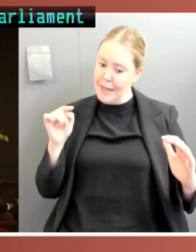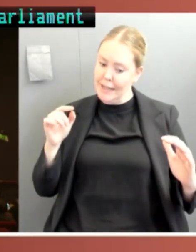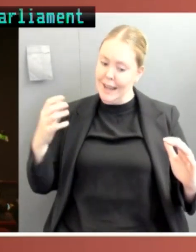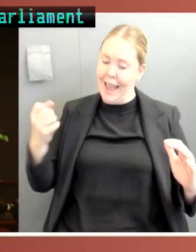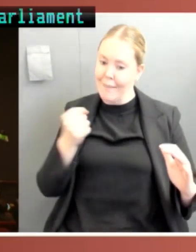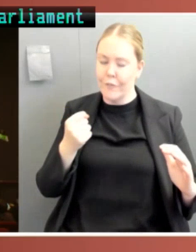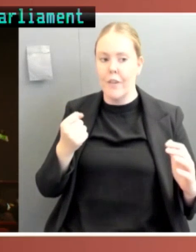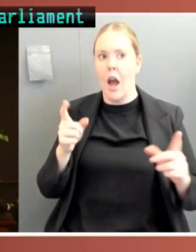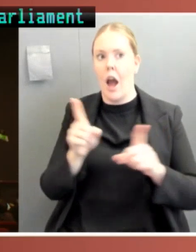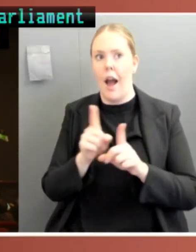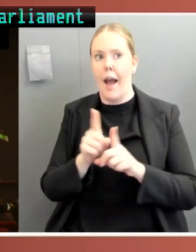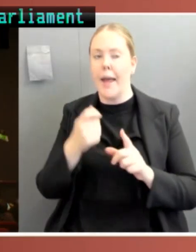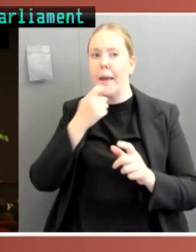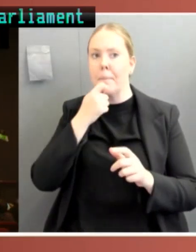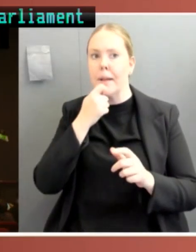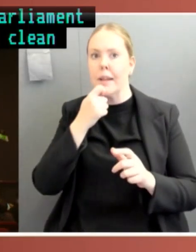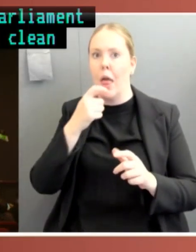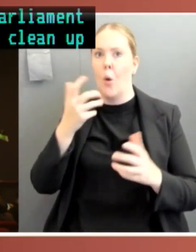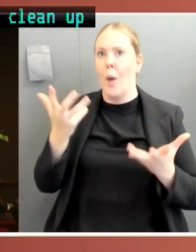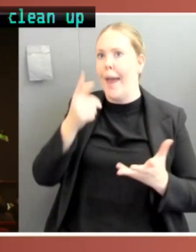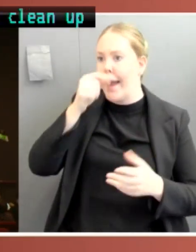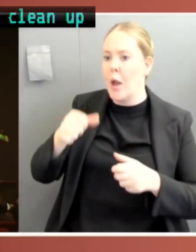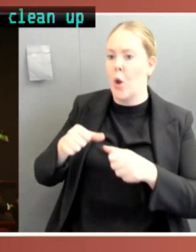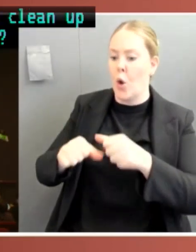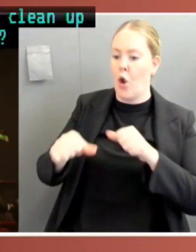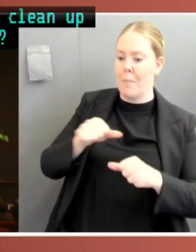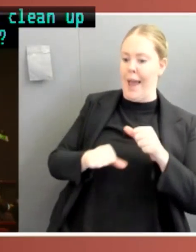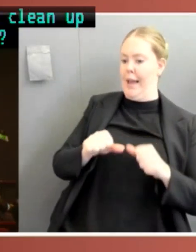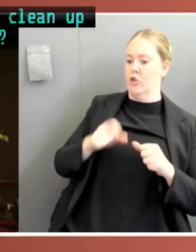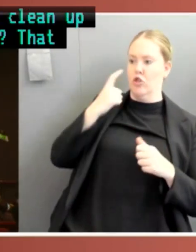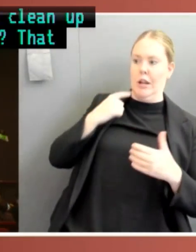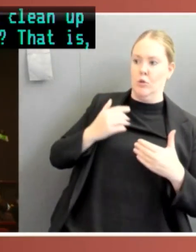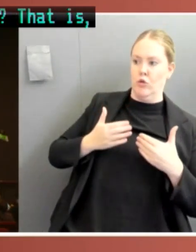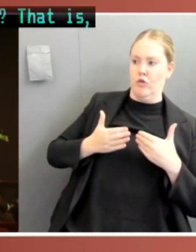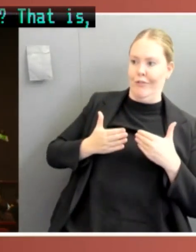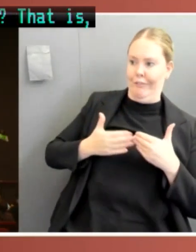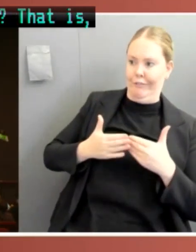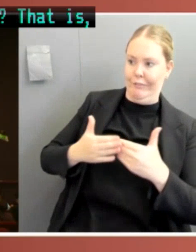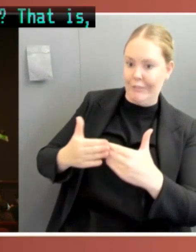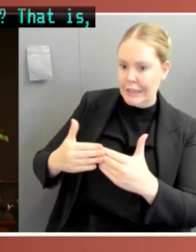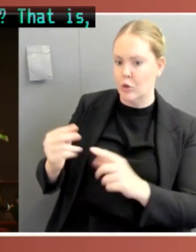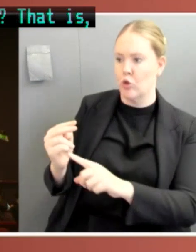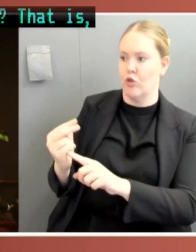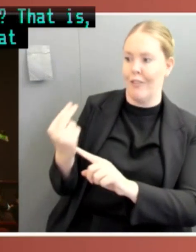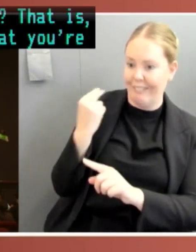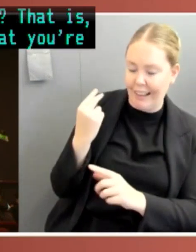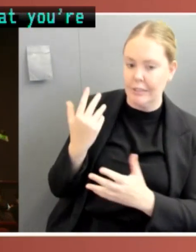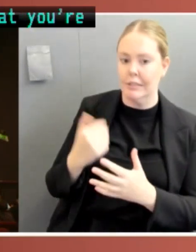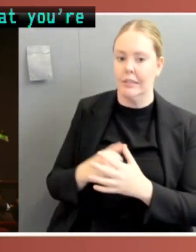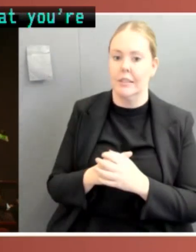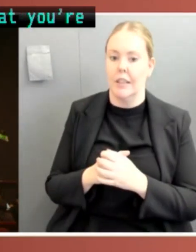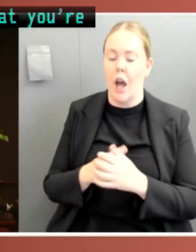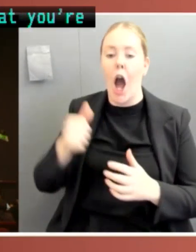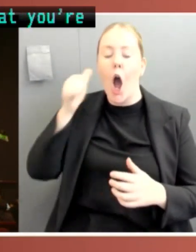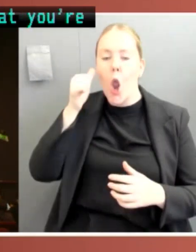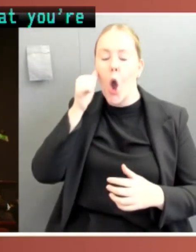approach? And that is, when you go and look at what you're saying, because of the speed and everything like that, obviously